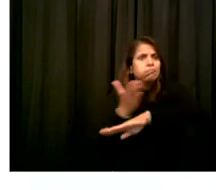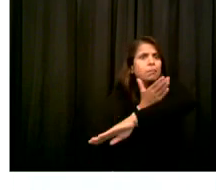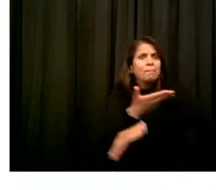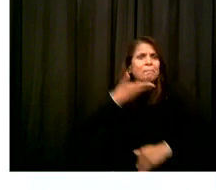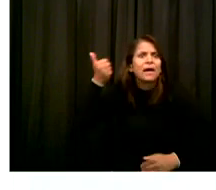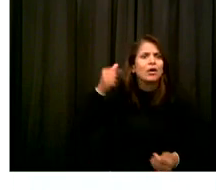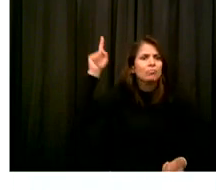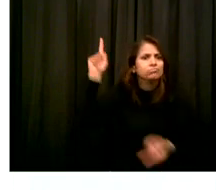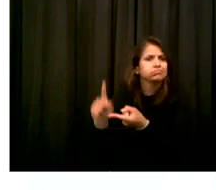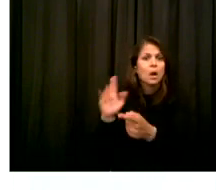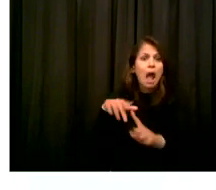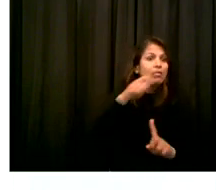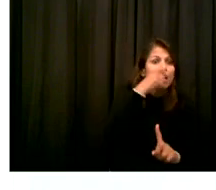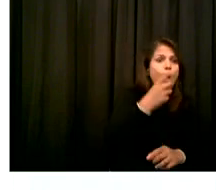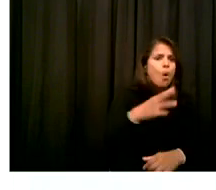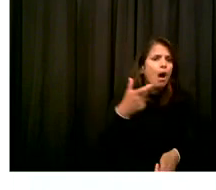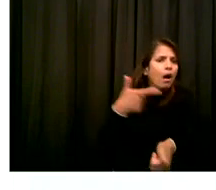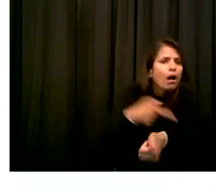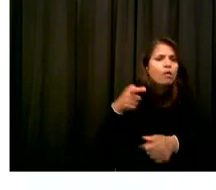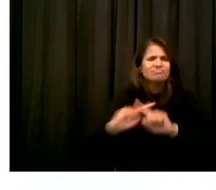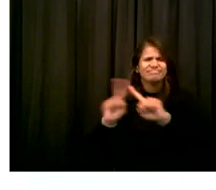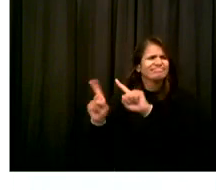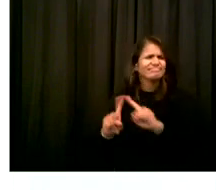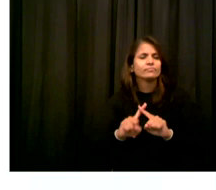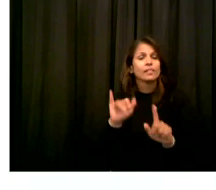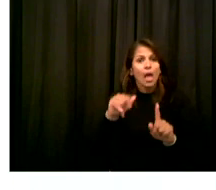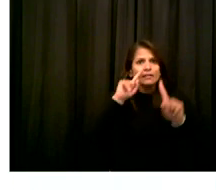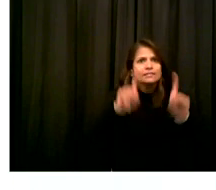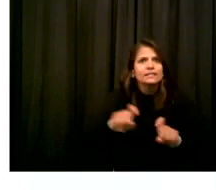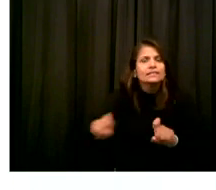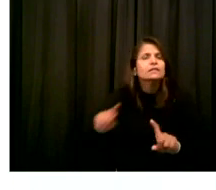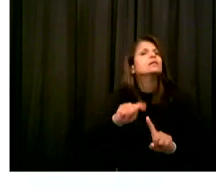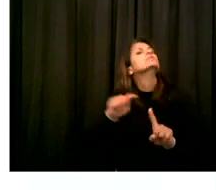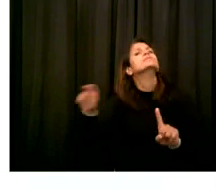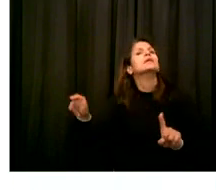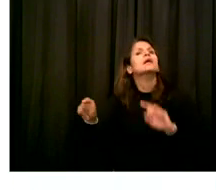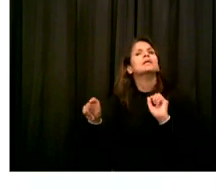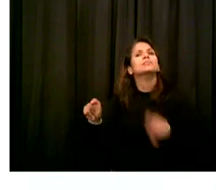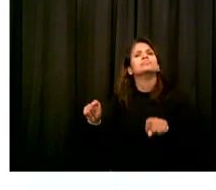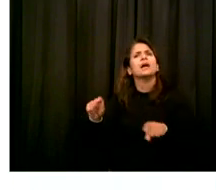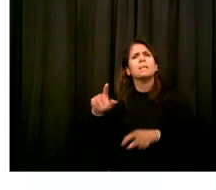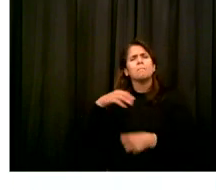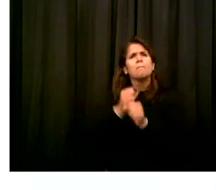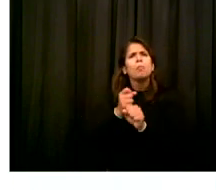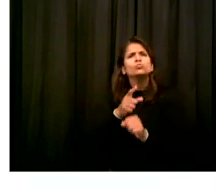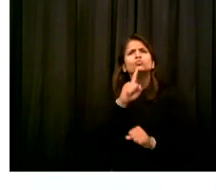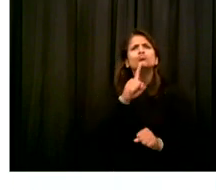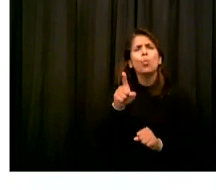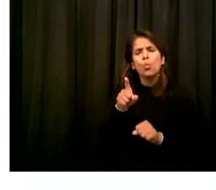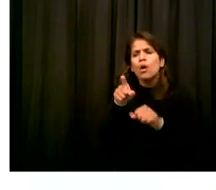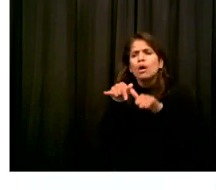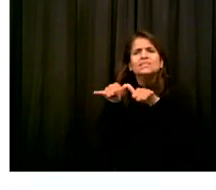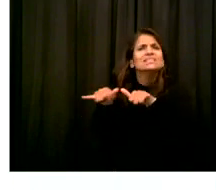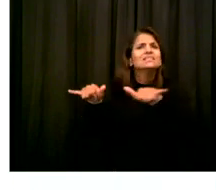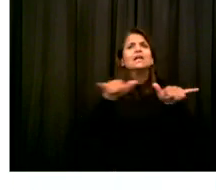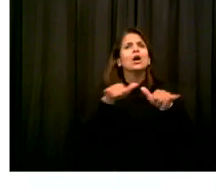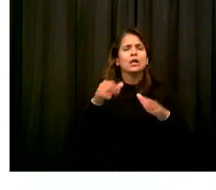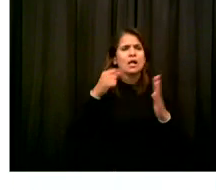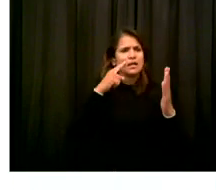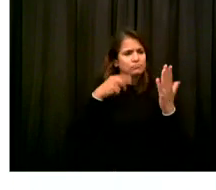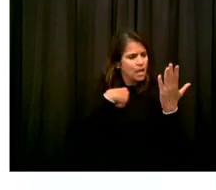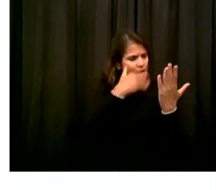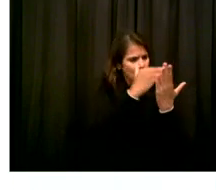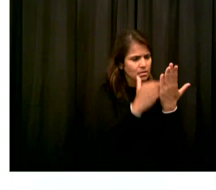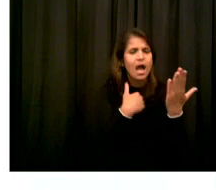that we use rigorous standards of review to ensure that, you know, that the tests that are used